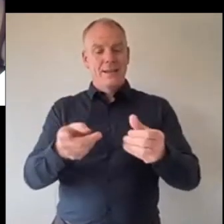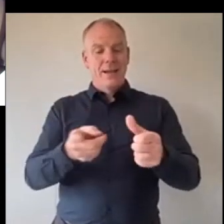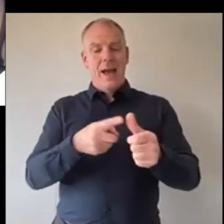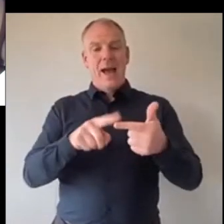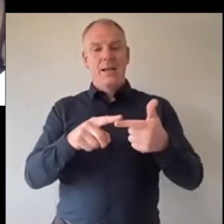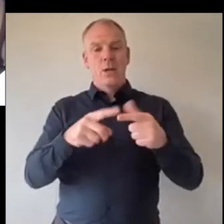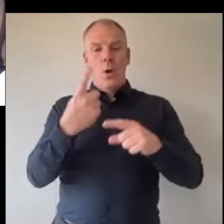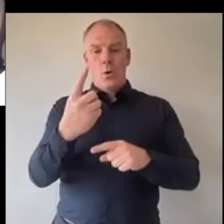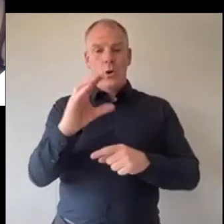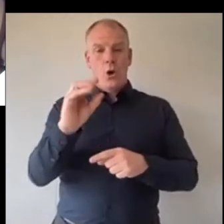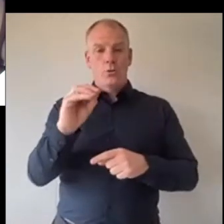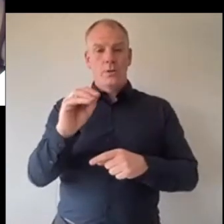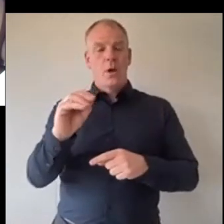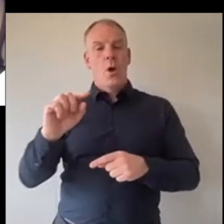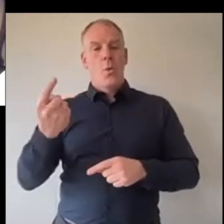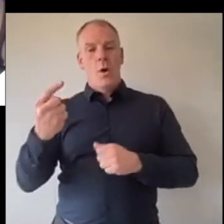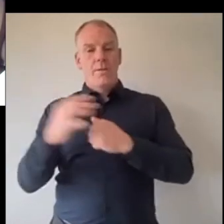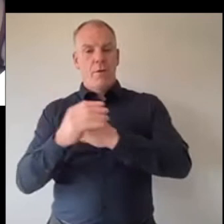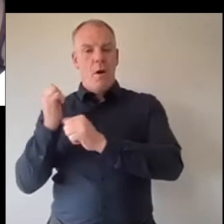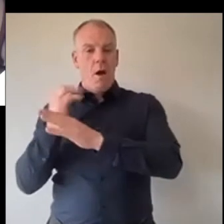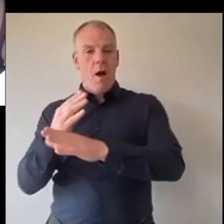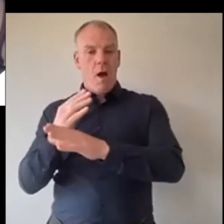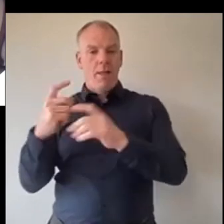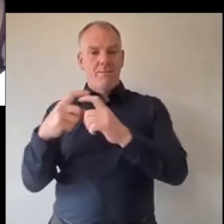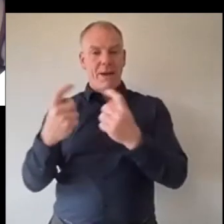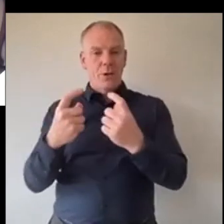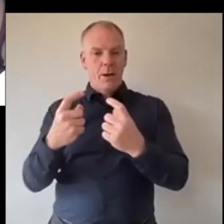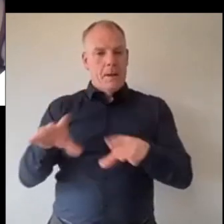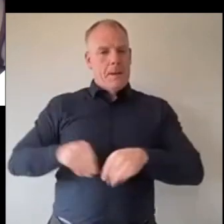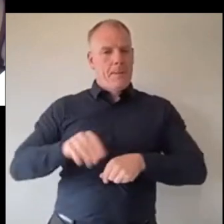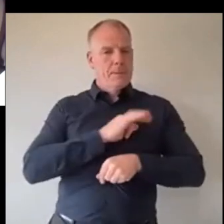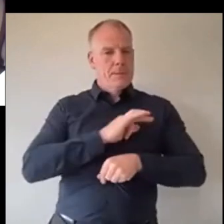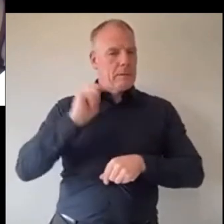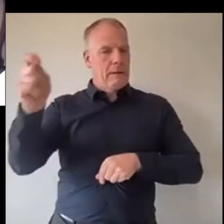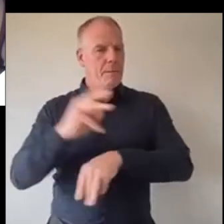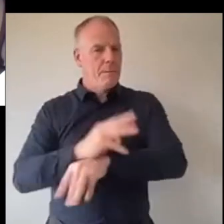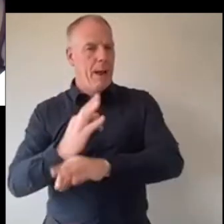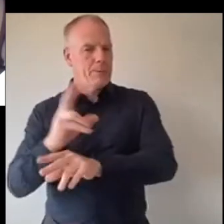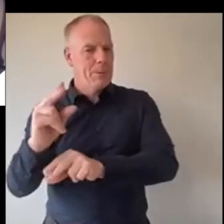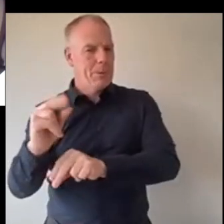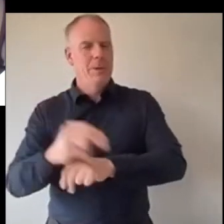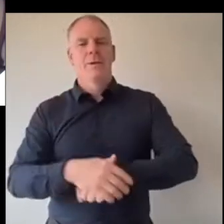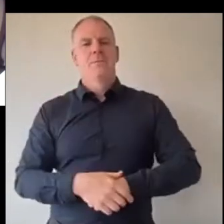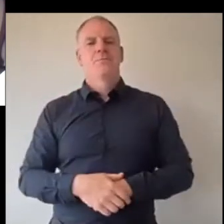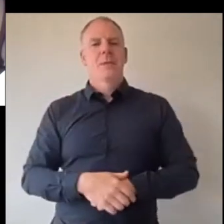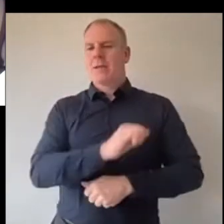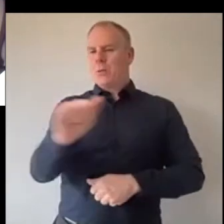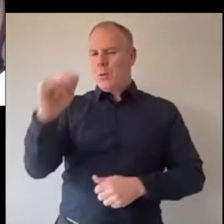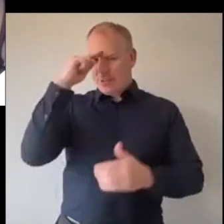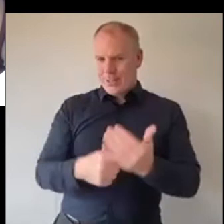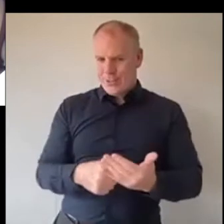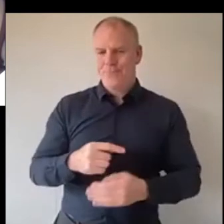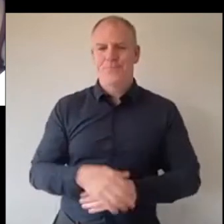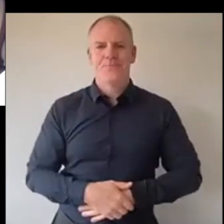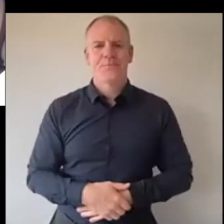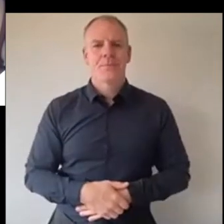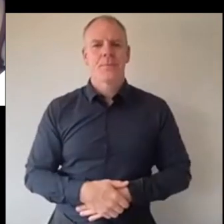euro one for all voucher I would advise all winners to keep that to yourself and not give it to your parents so but that's entirely up to you so